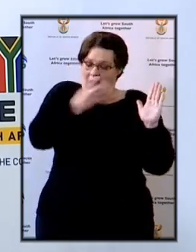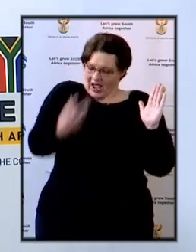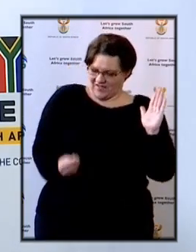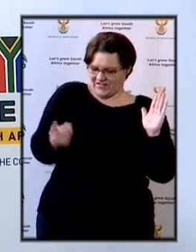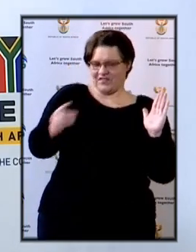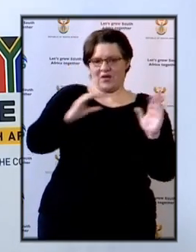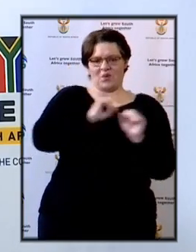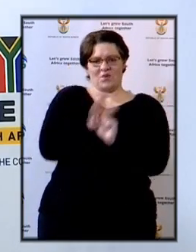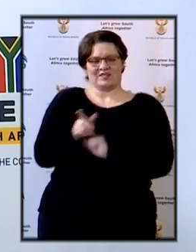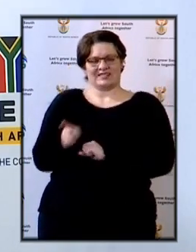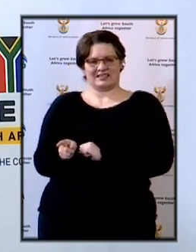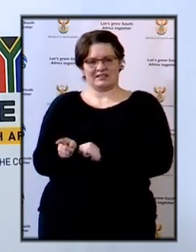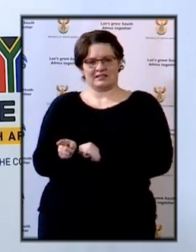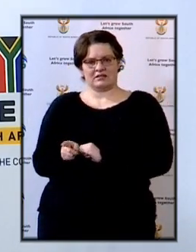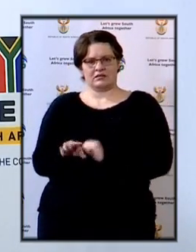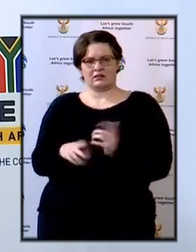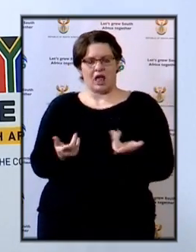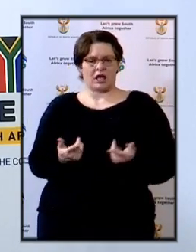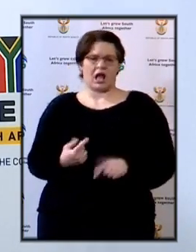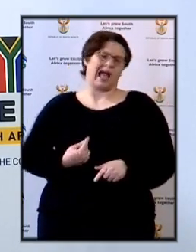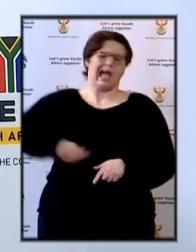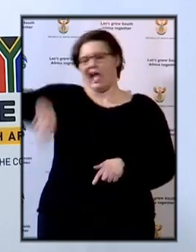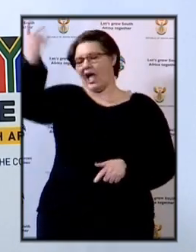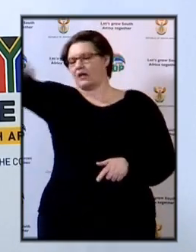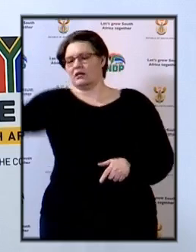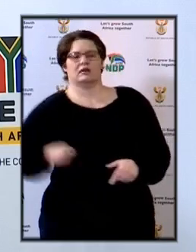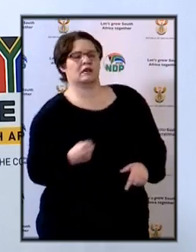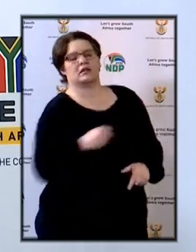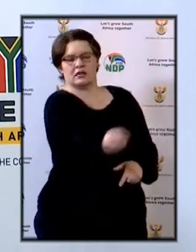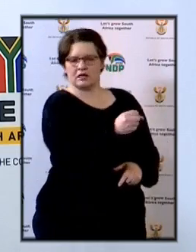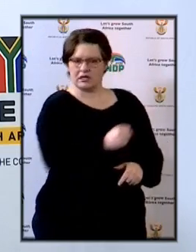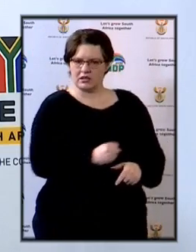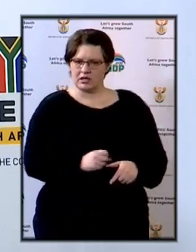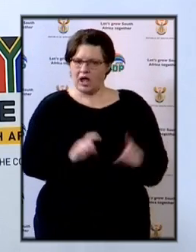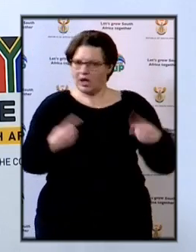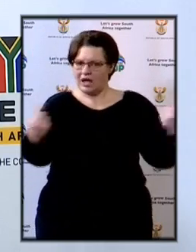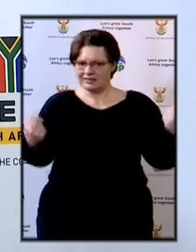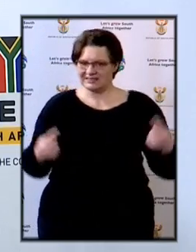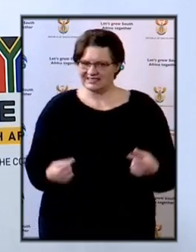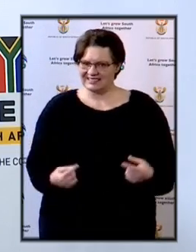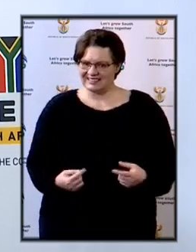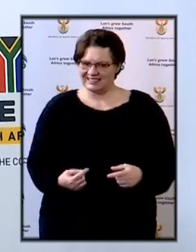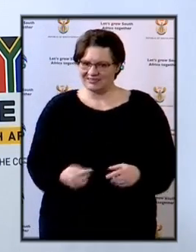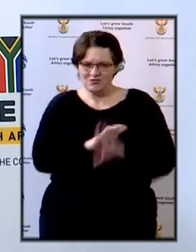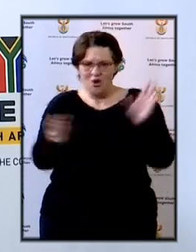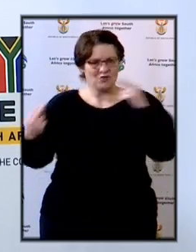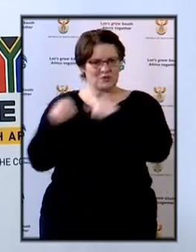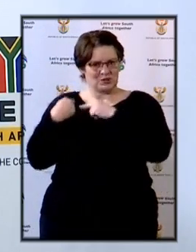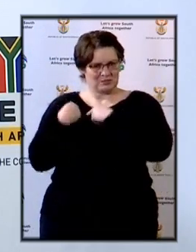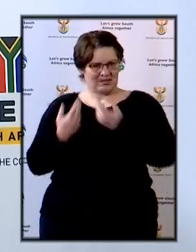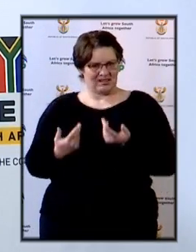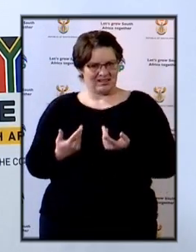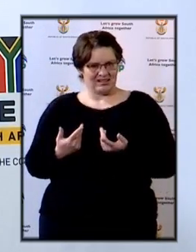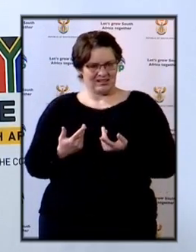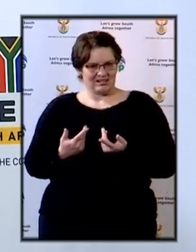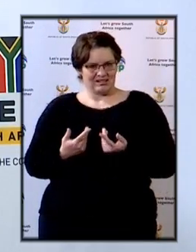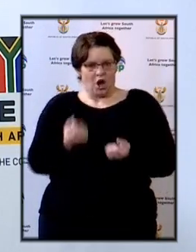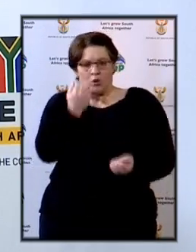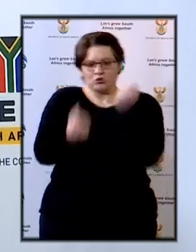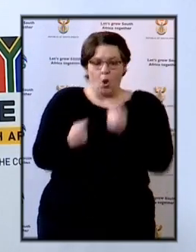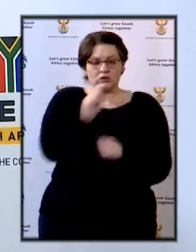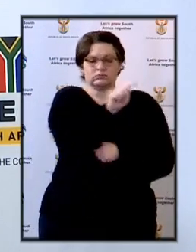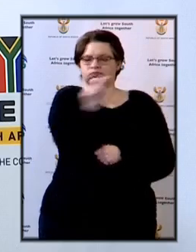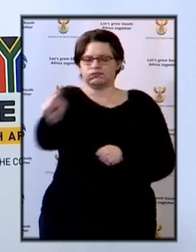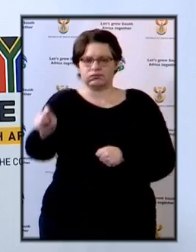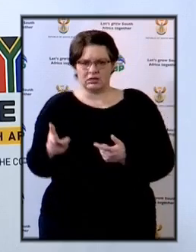appreciate that we can't be irresponsibly fetching a person today and taking to court when there